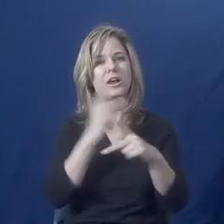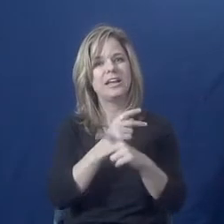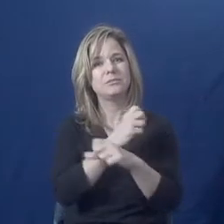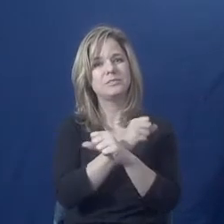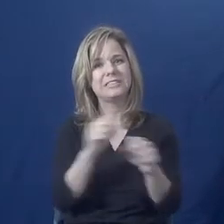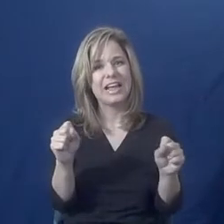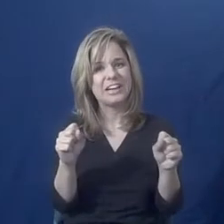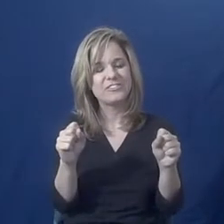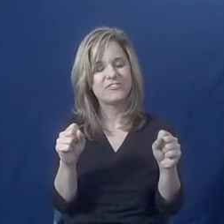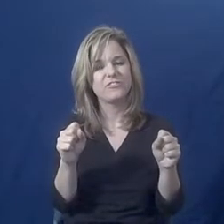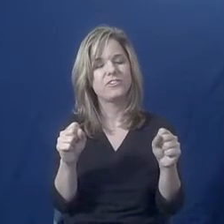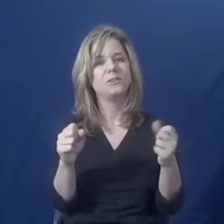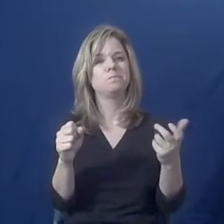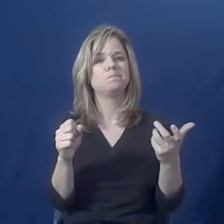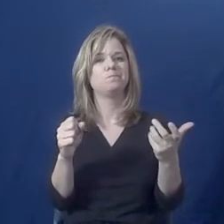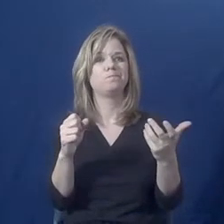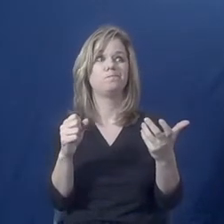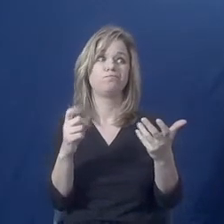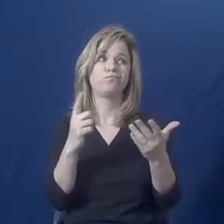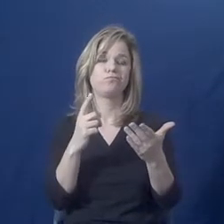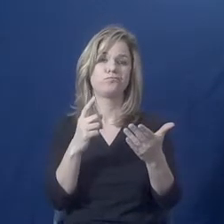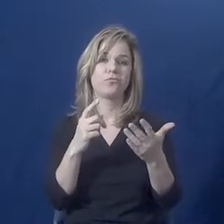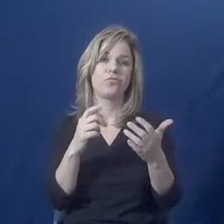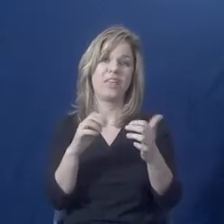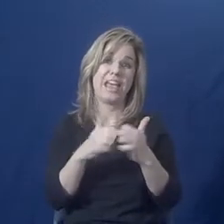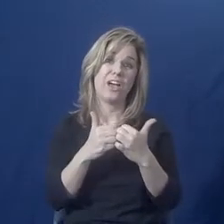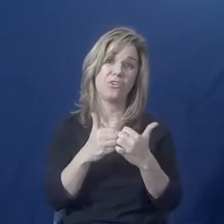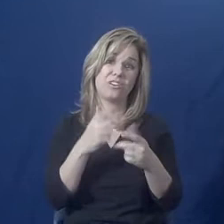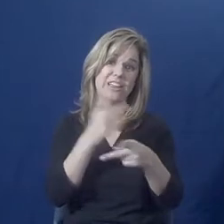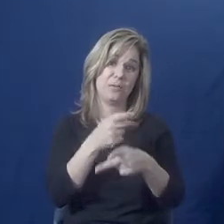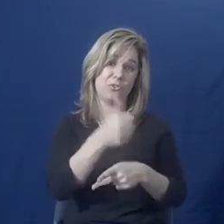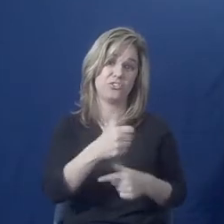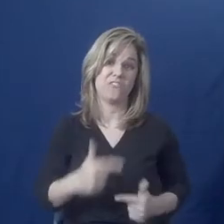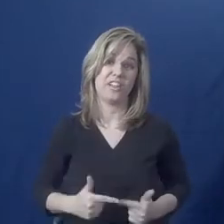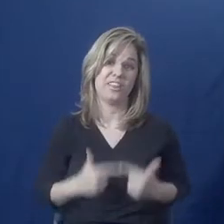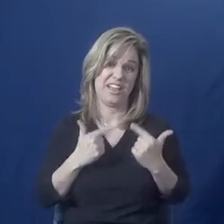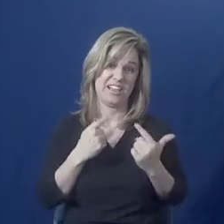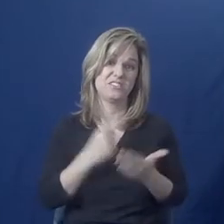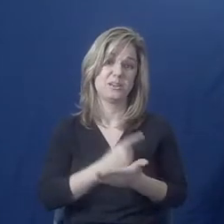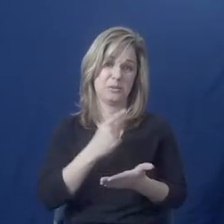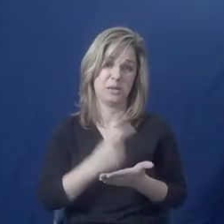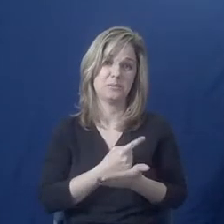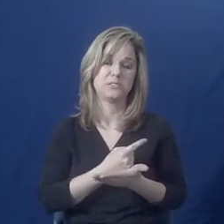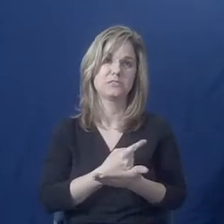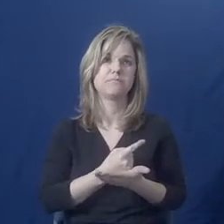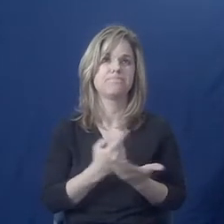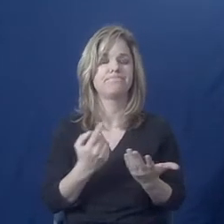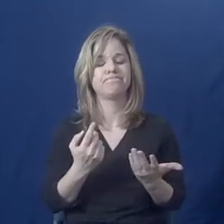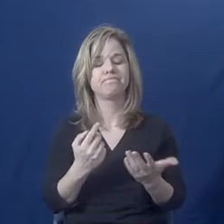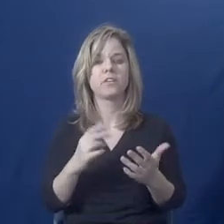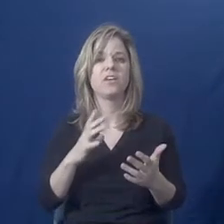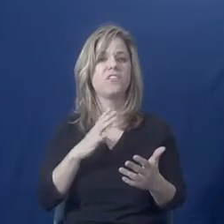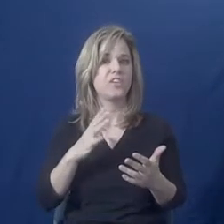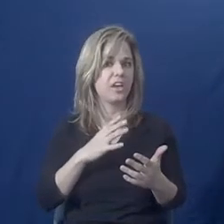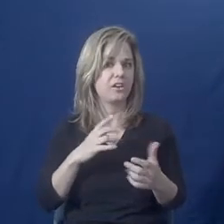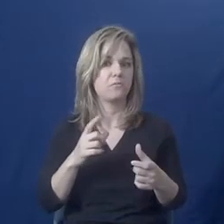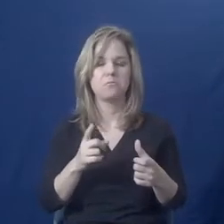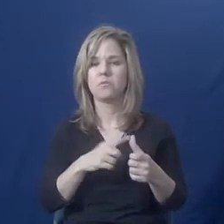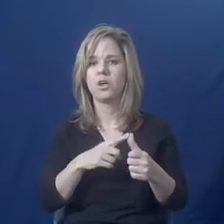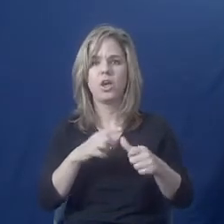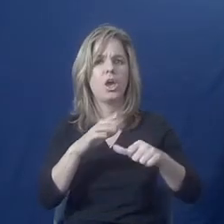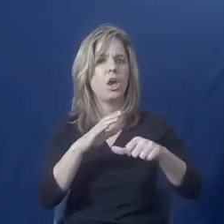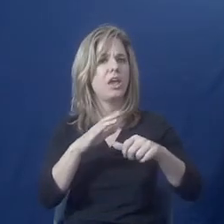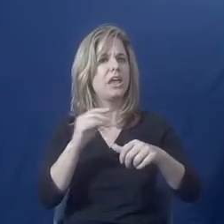sometimes to keep you alive? So are there any warning signs that abuse is going to occur?